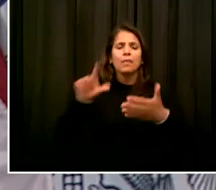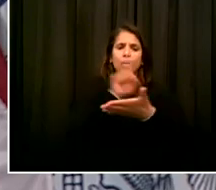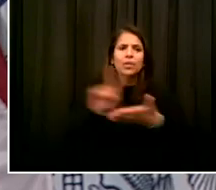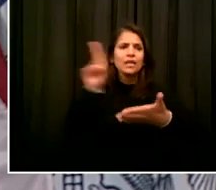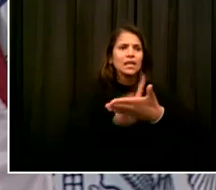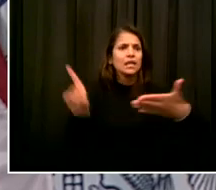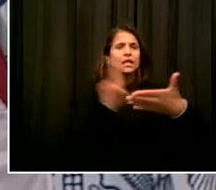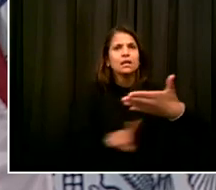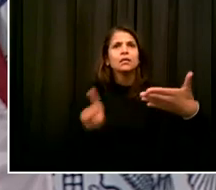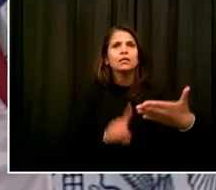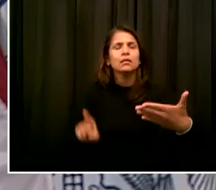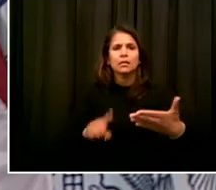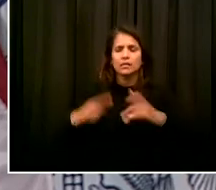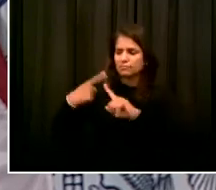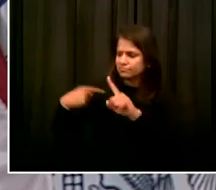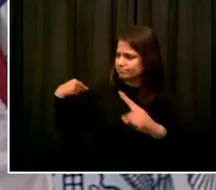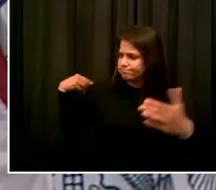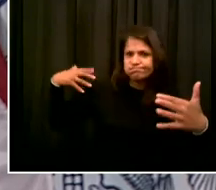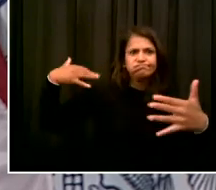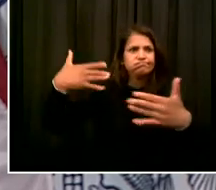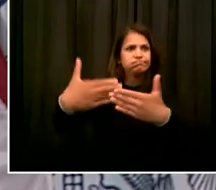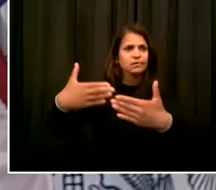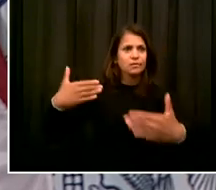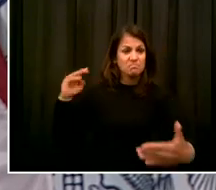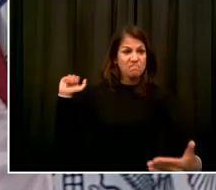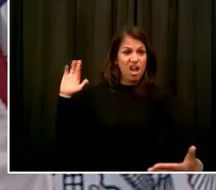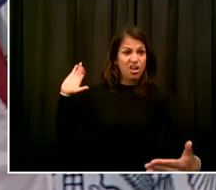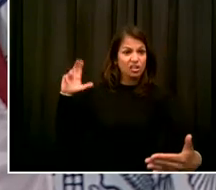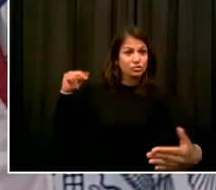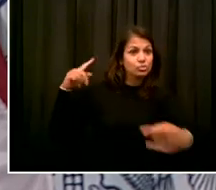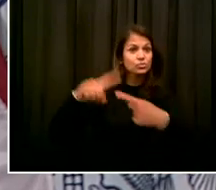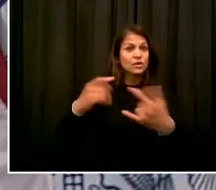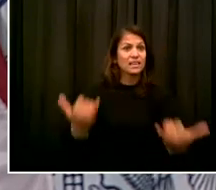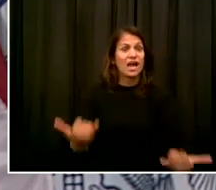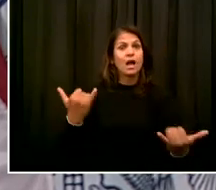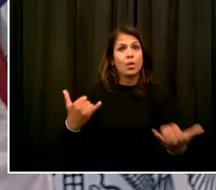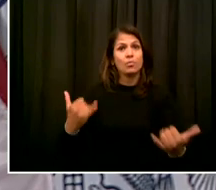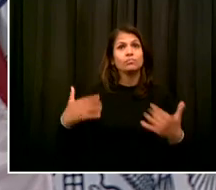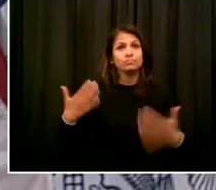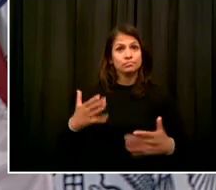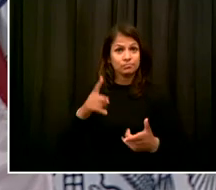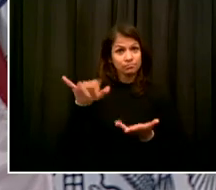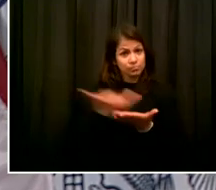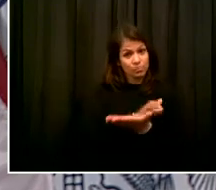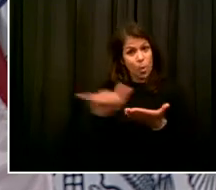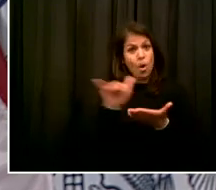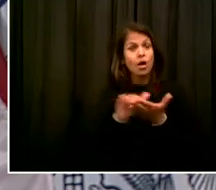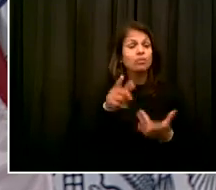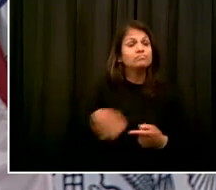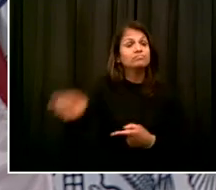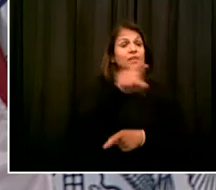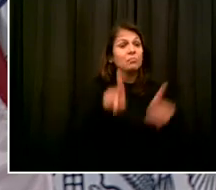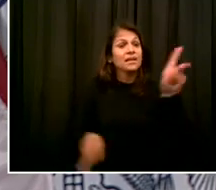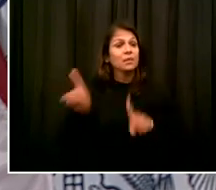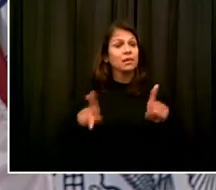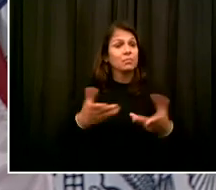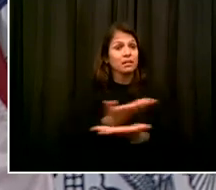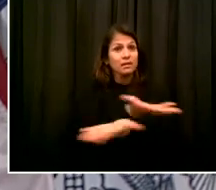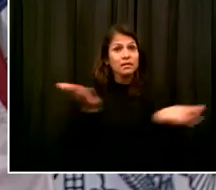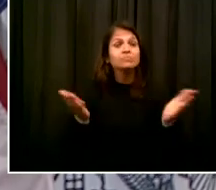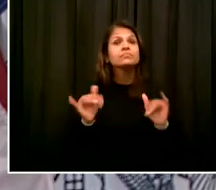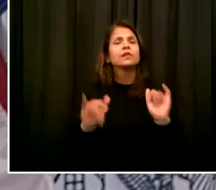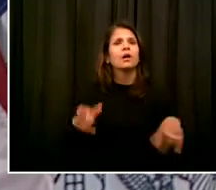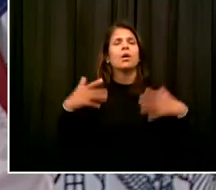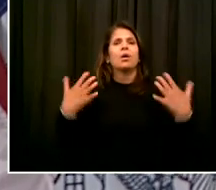strength of New Yorkers, the amazing ability in this crisis to keep